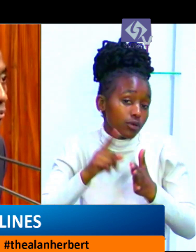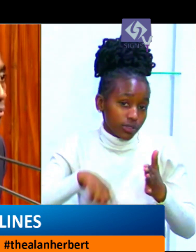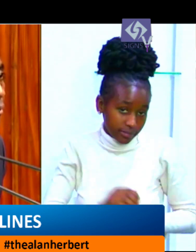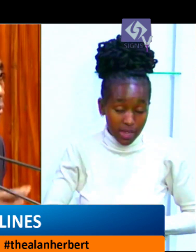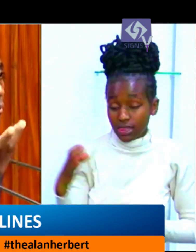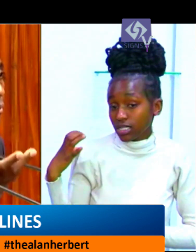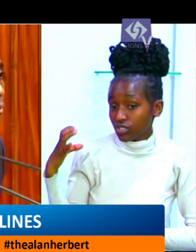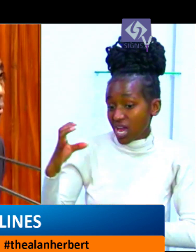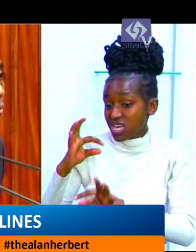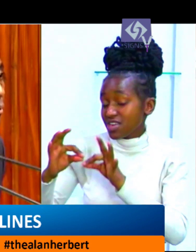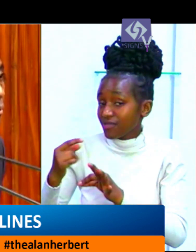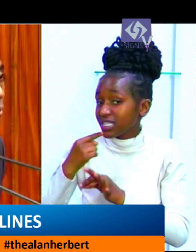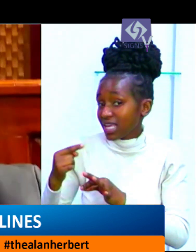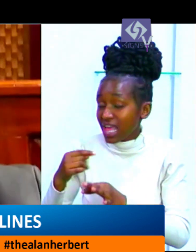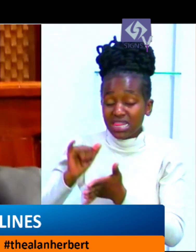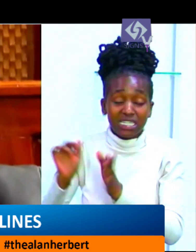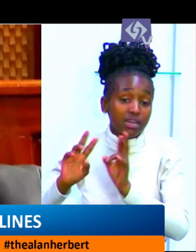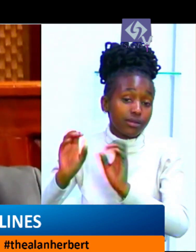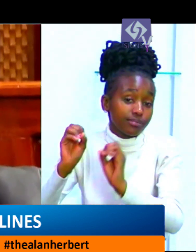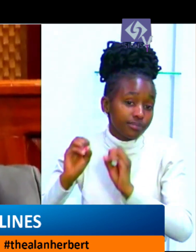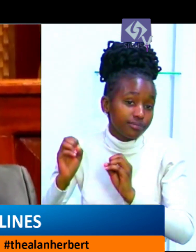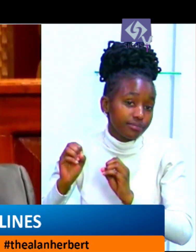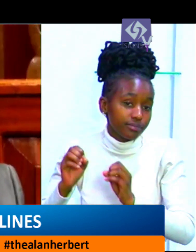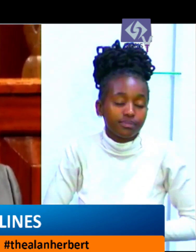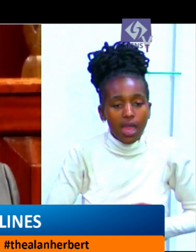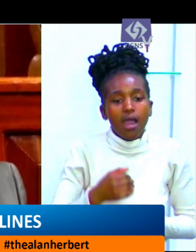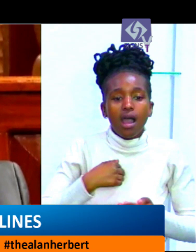will as many as of the contrary opinion say nay